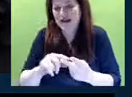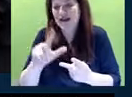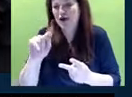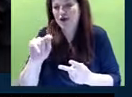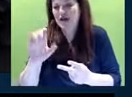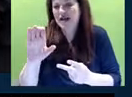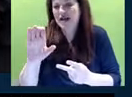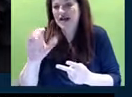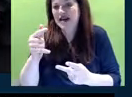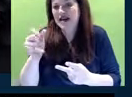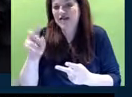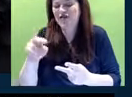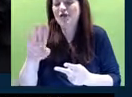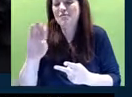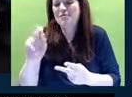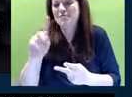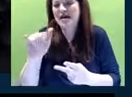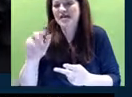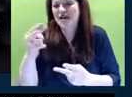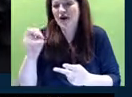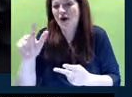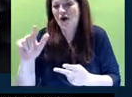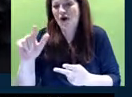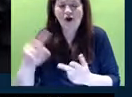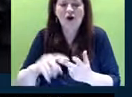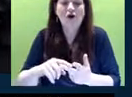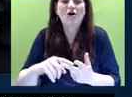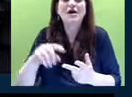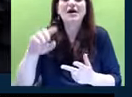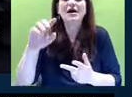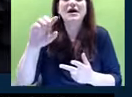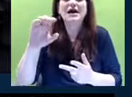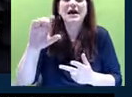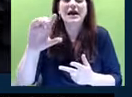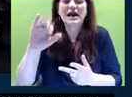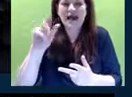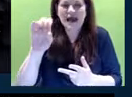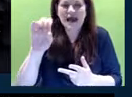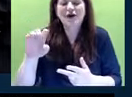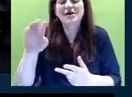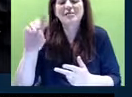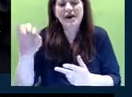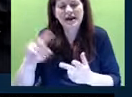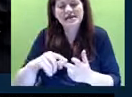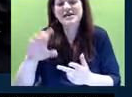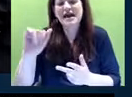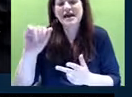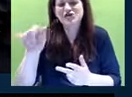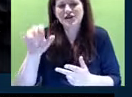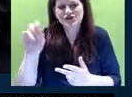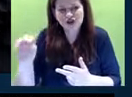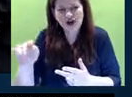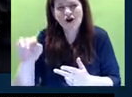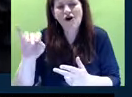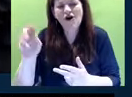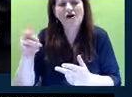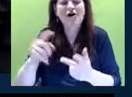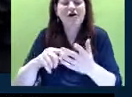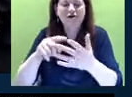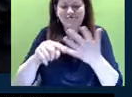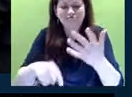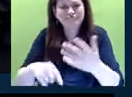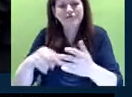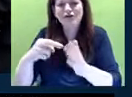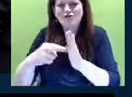Bethany Hall-Long, Claire Dematius, A.J. Shaw, Senator Poor, Senator McBride, Senator Pinkney, Representative